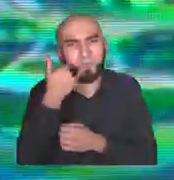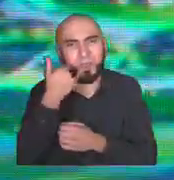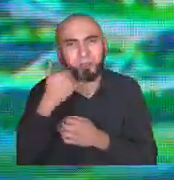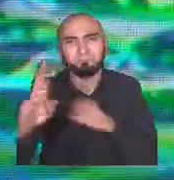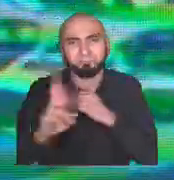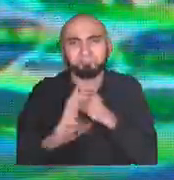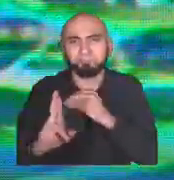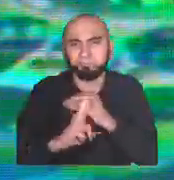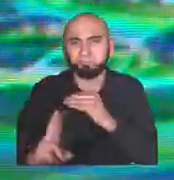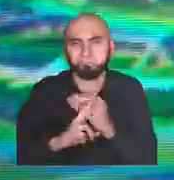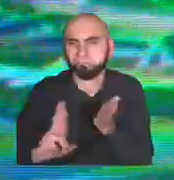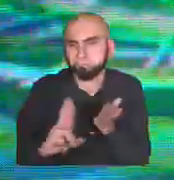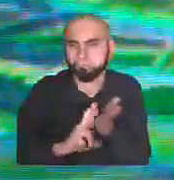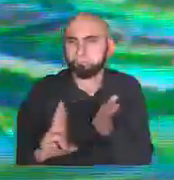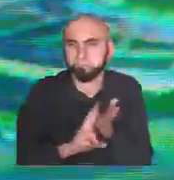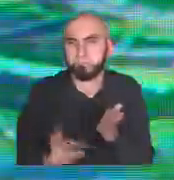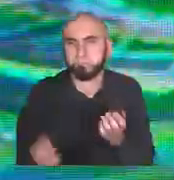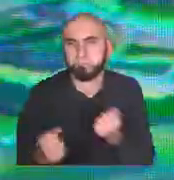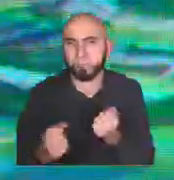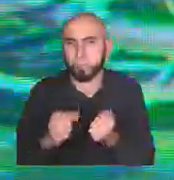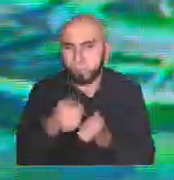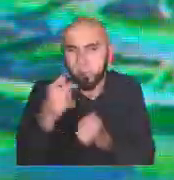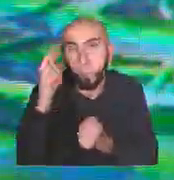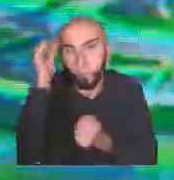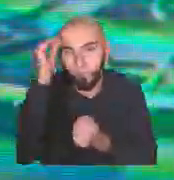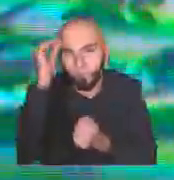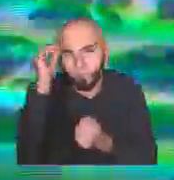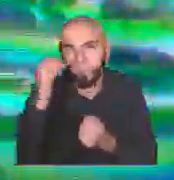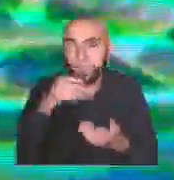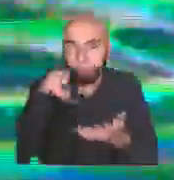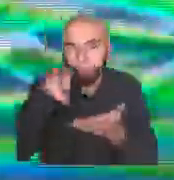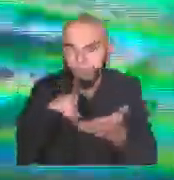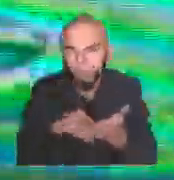book? Or wrote a journal that was for you and not for Instagram?